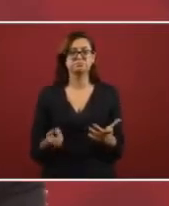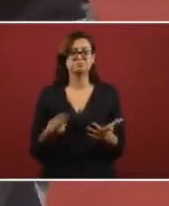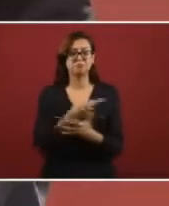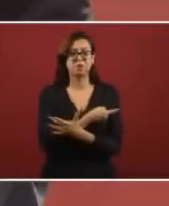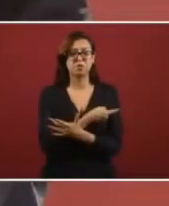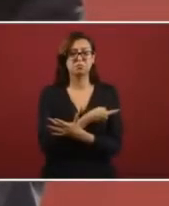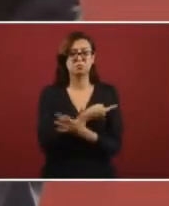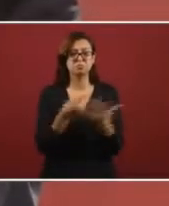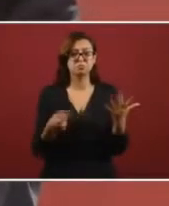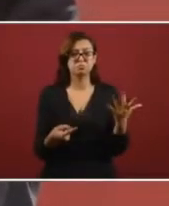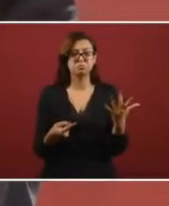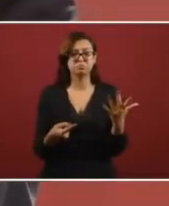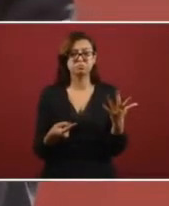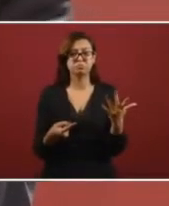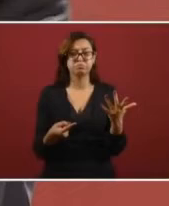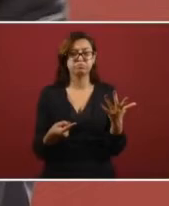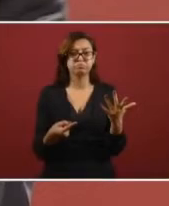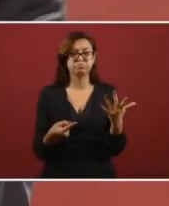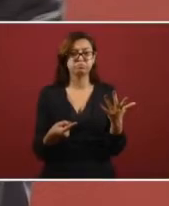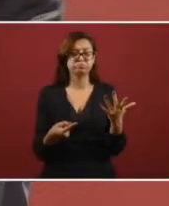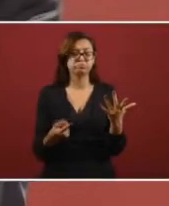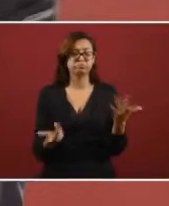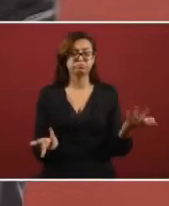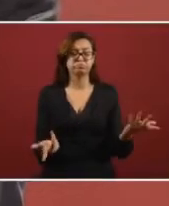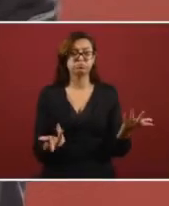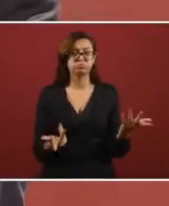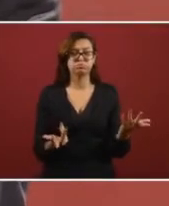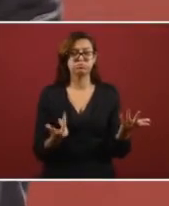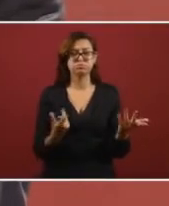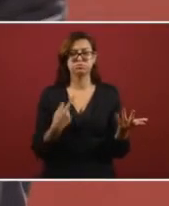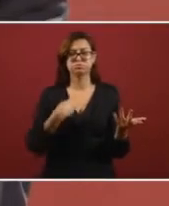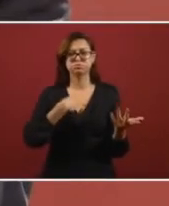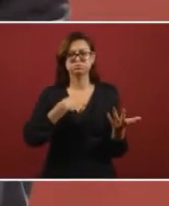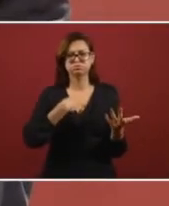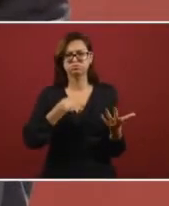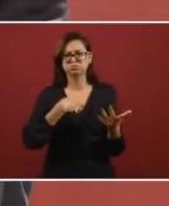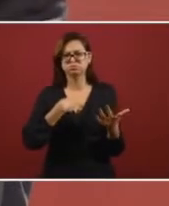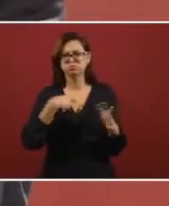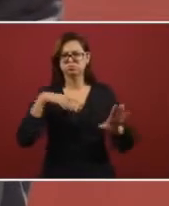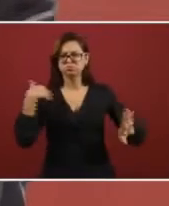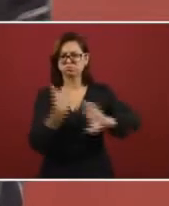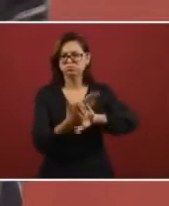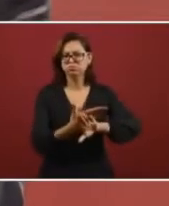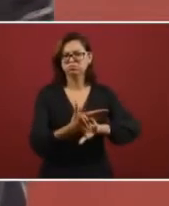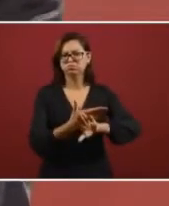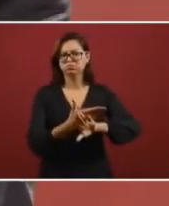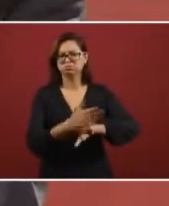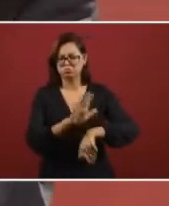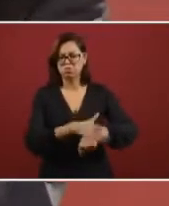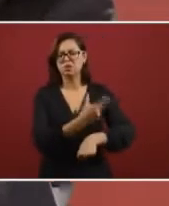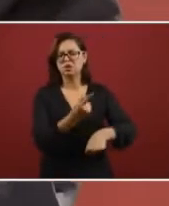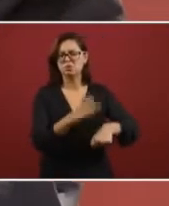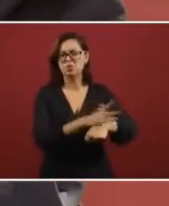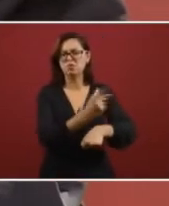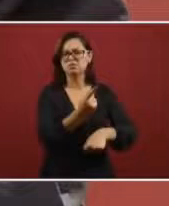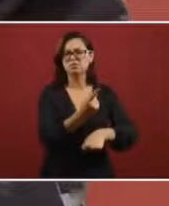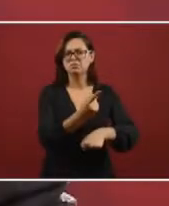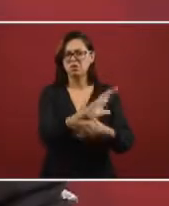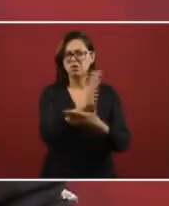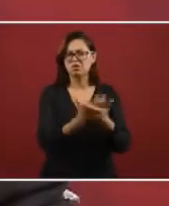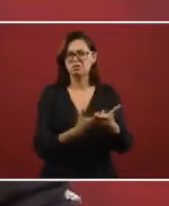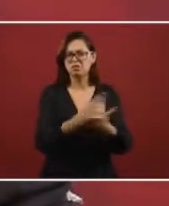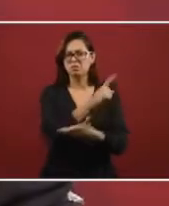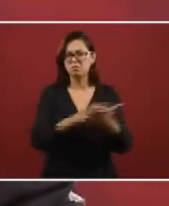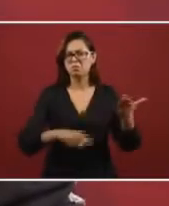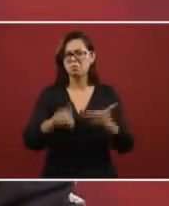so all these things we are not doing these to question or and we're not trying